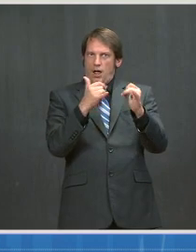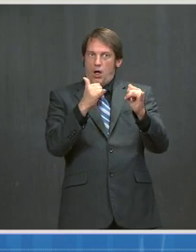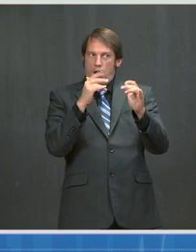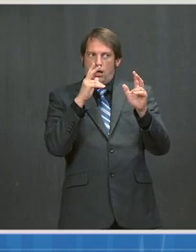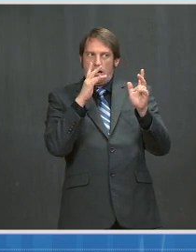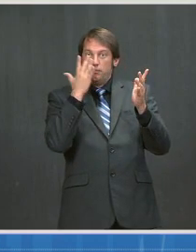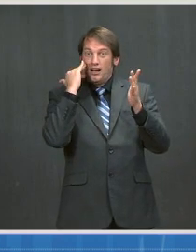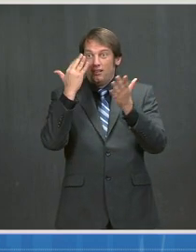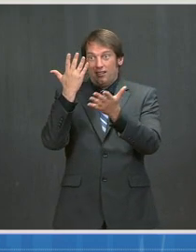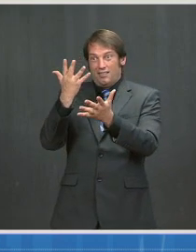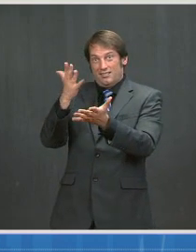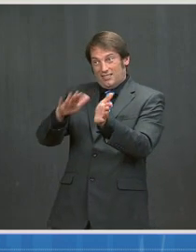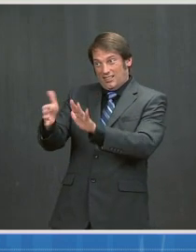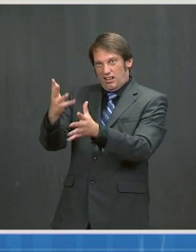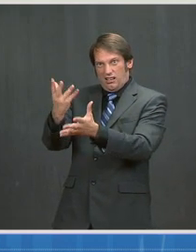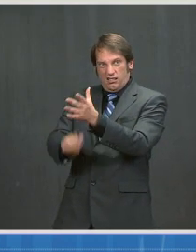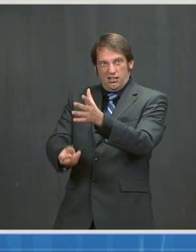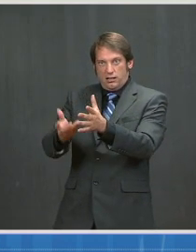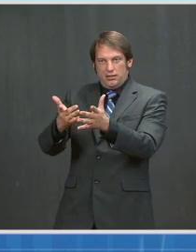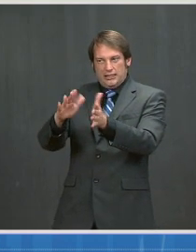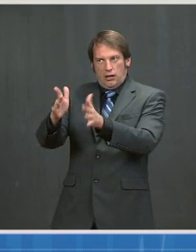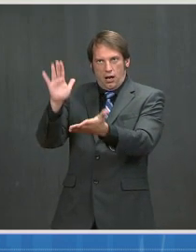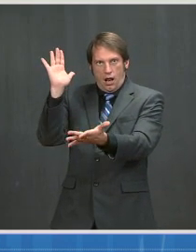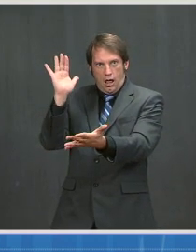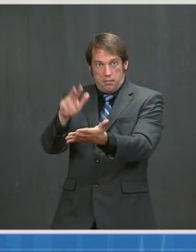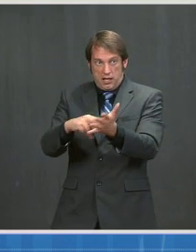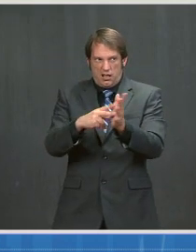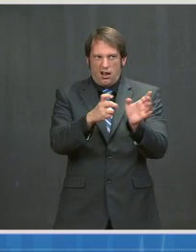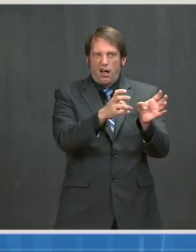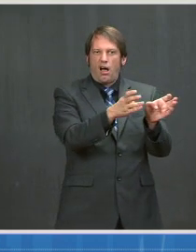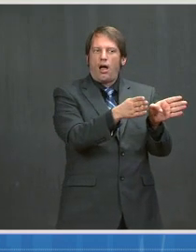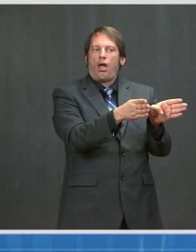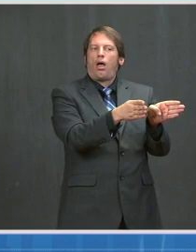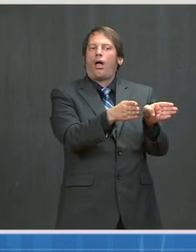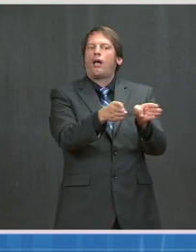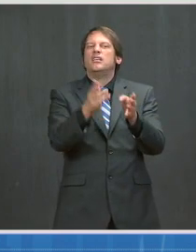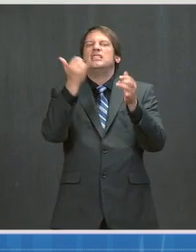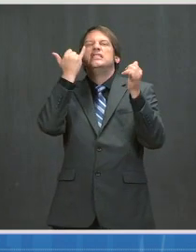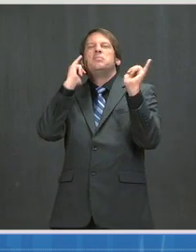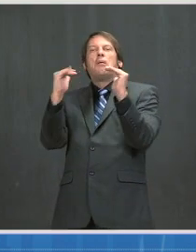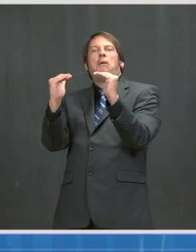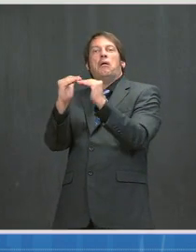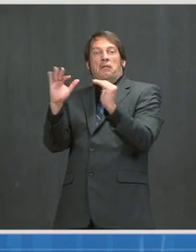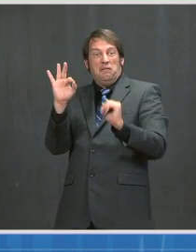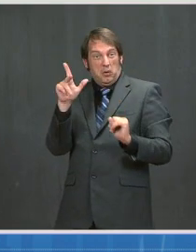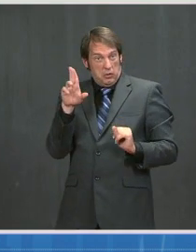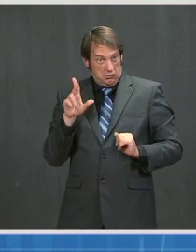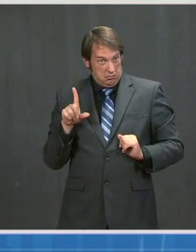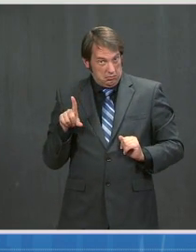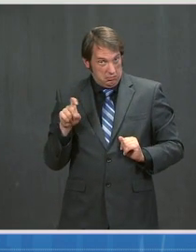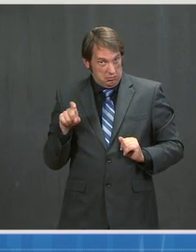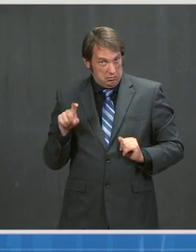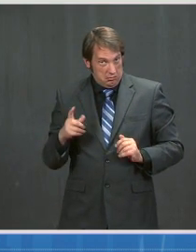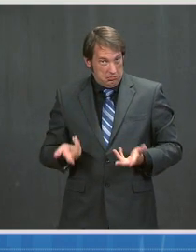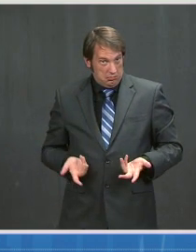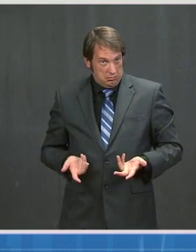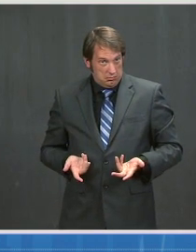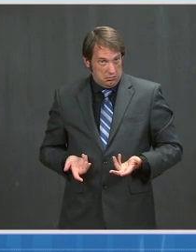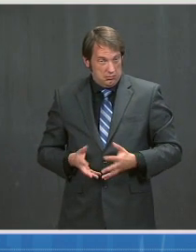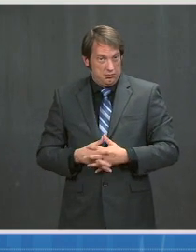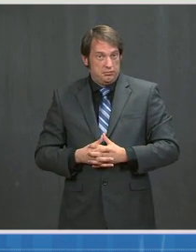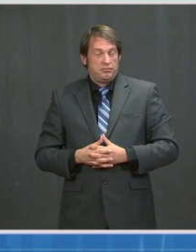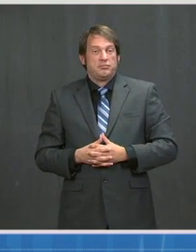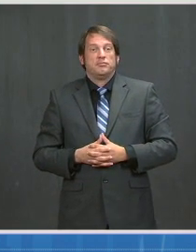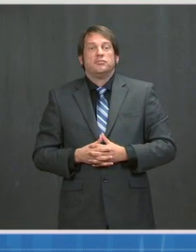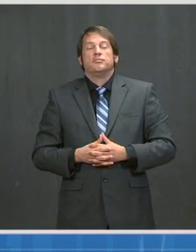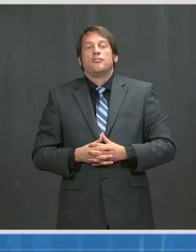manageable for hospitals, our hospital system? And also, just is there any indication, given the year